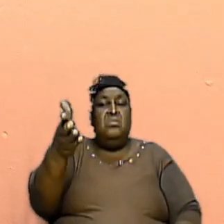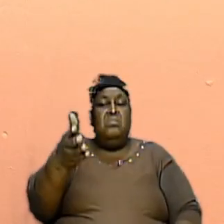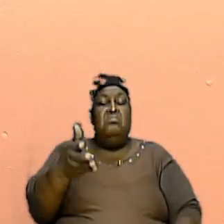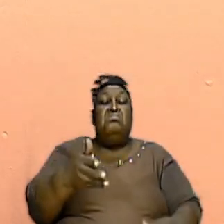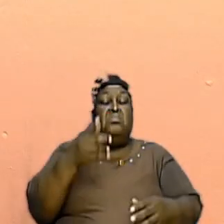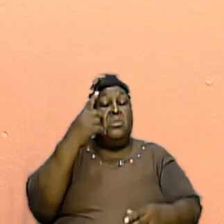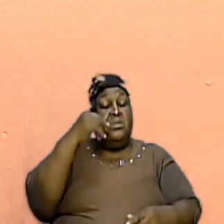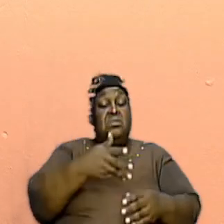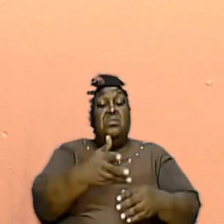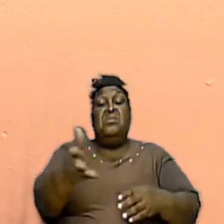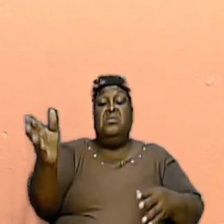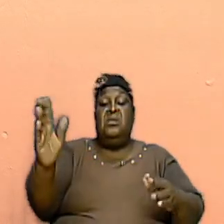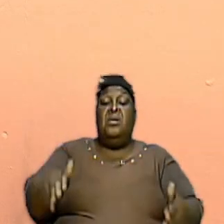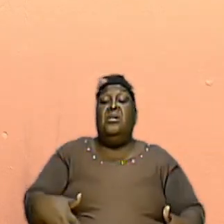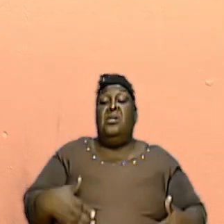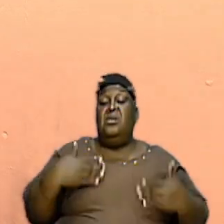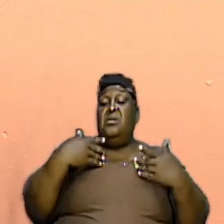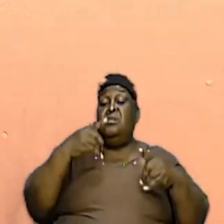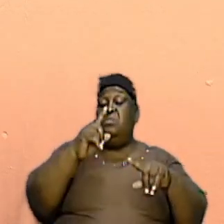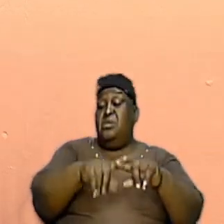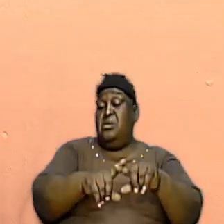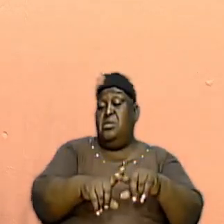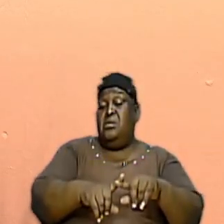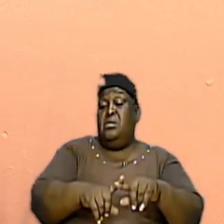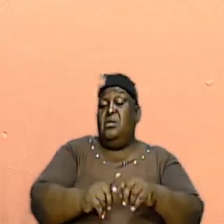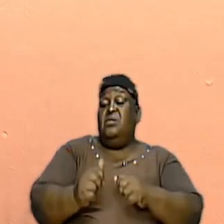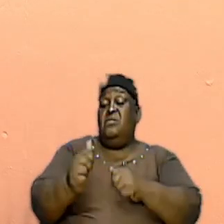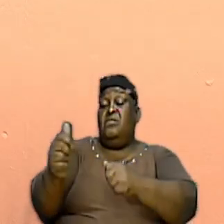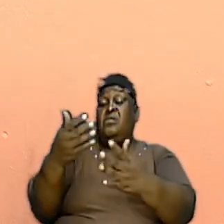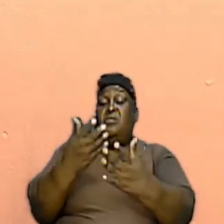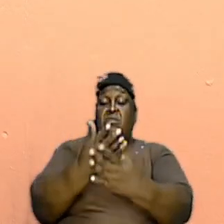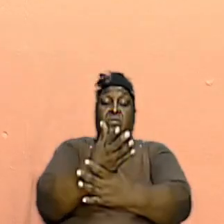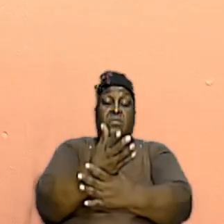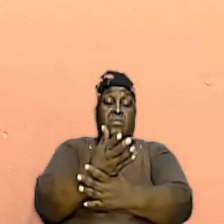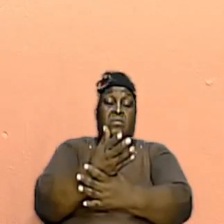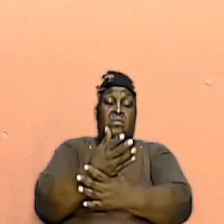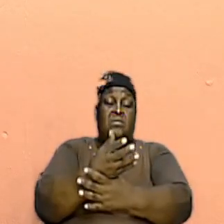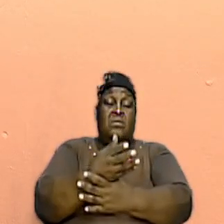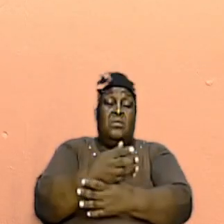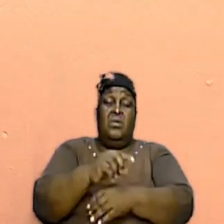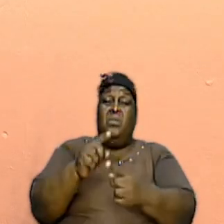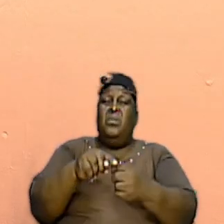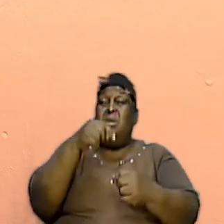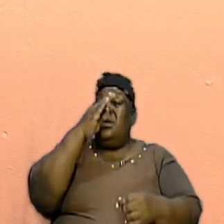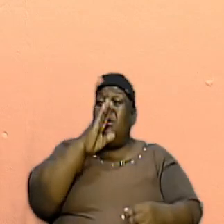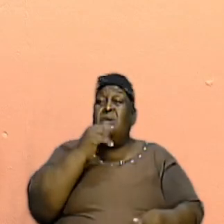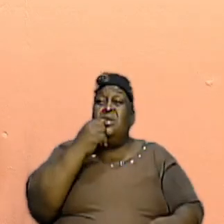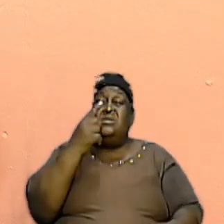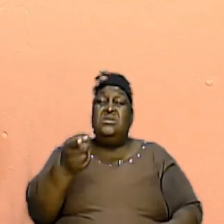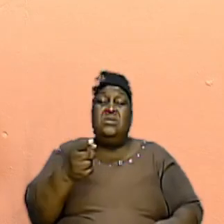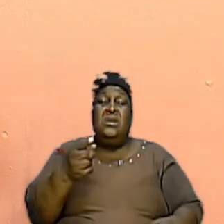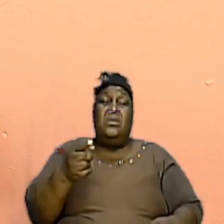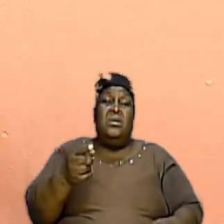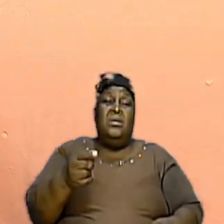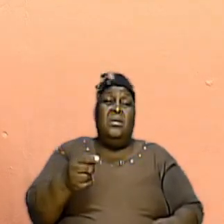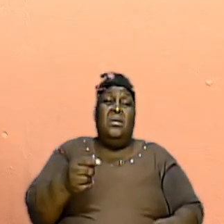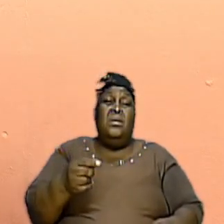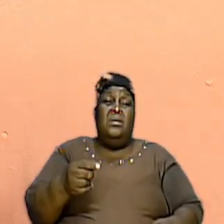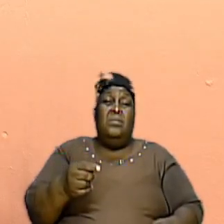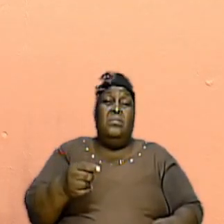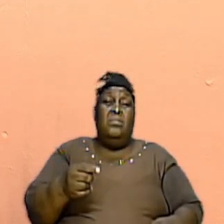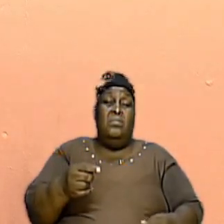depended on following through with some things. When God said, I want the